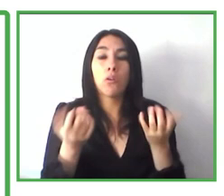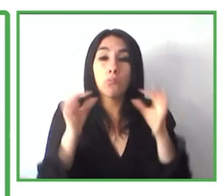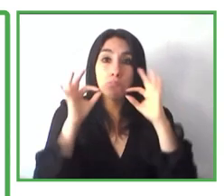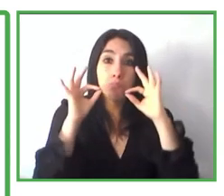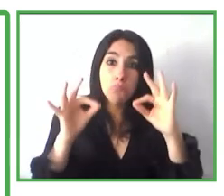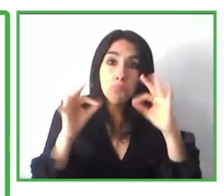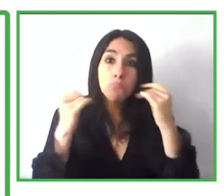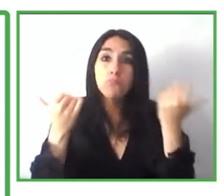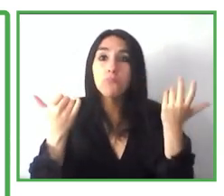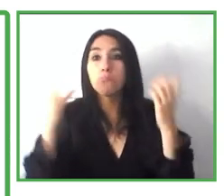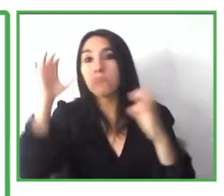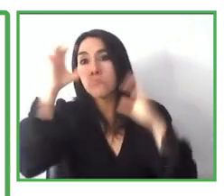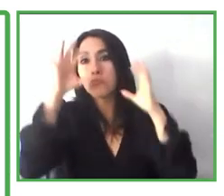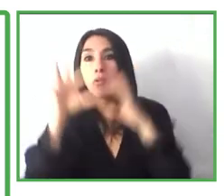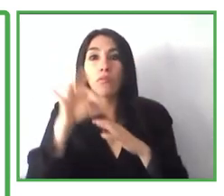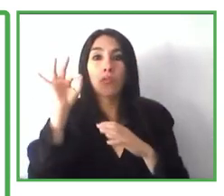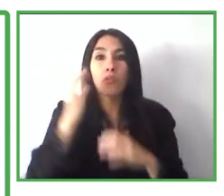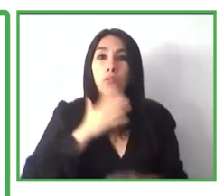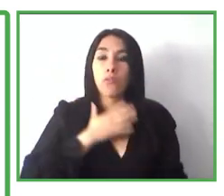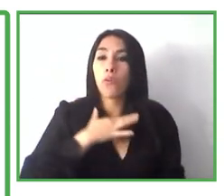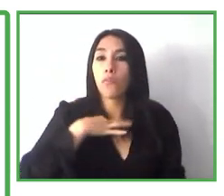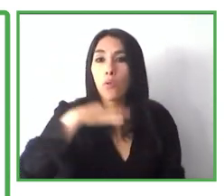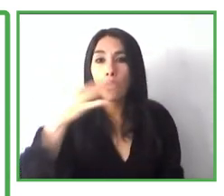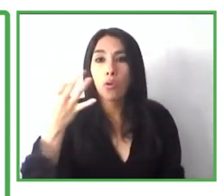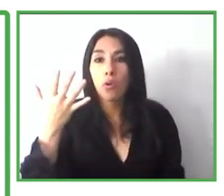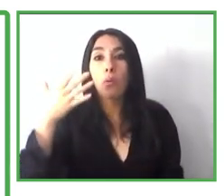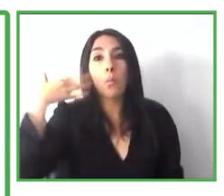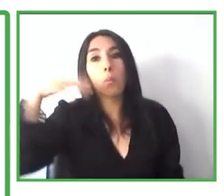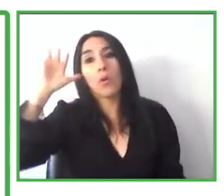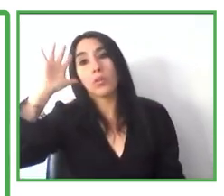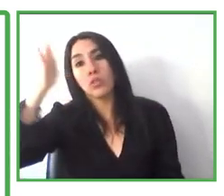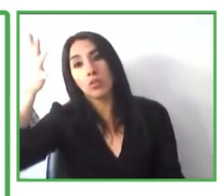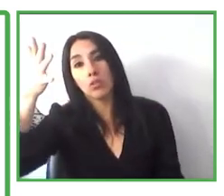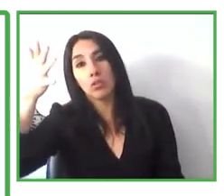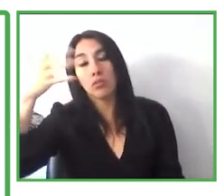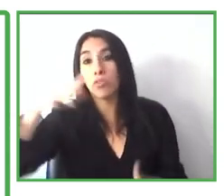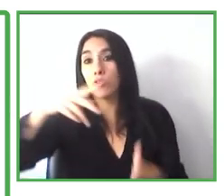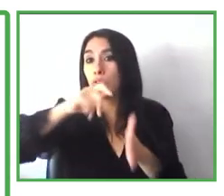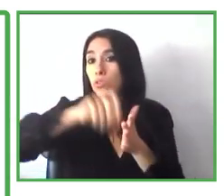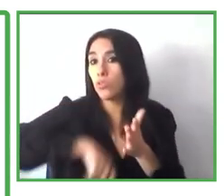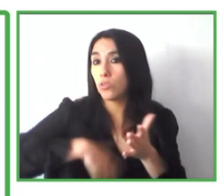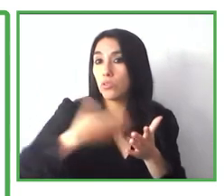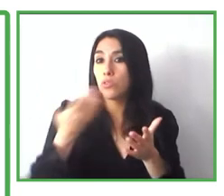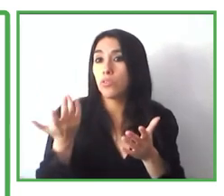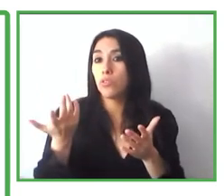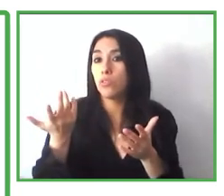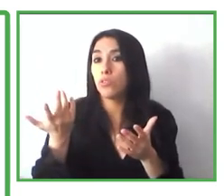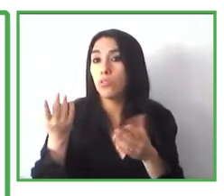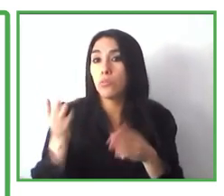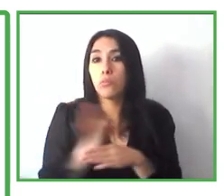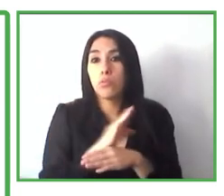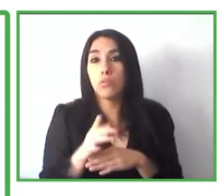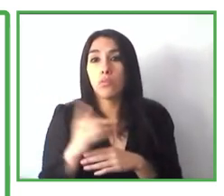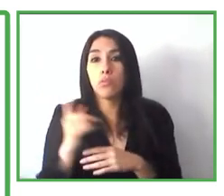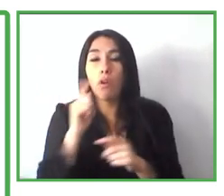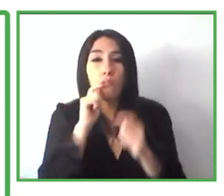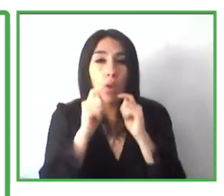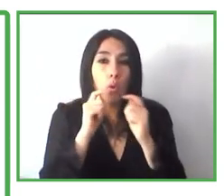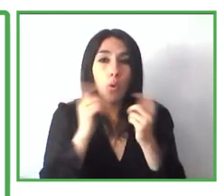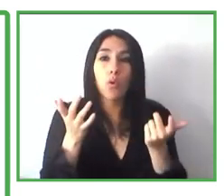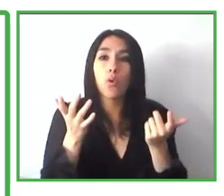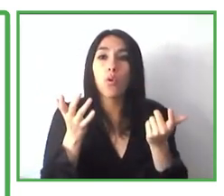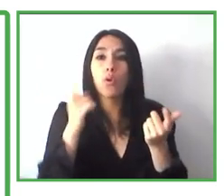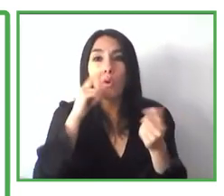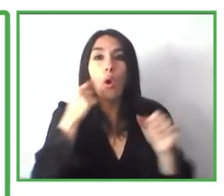we continue along and if there is an interview, we may go with the customer to support them, but of course